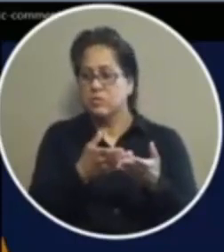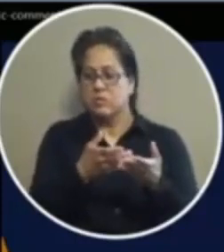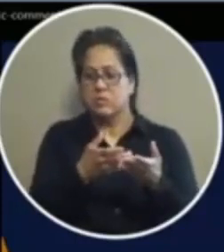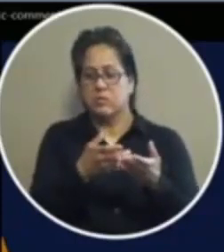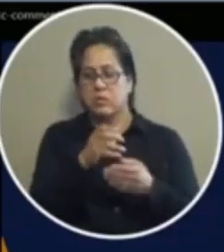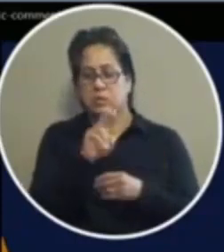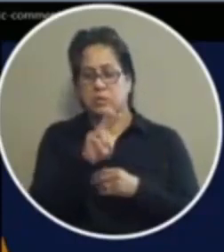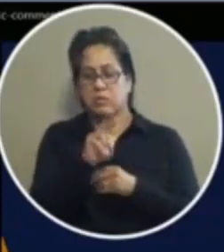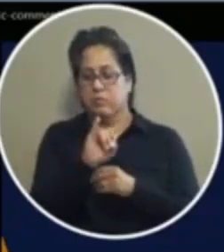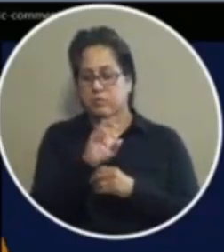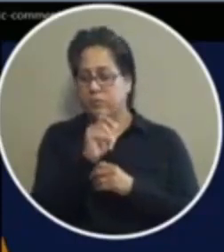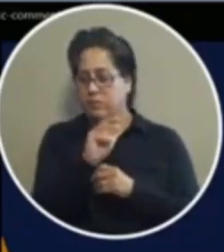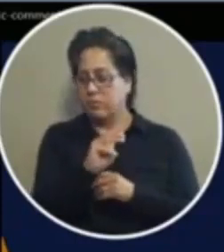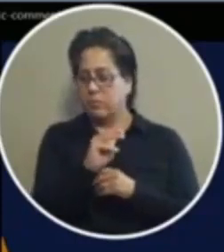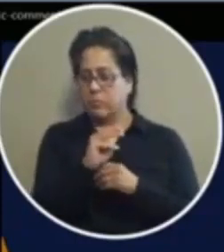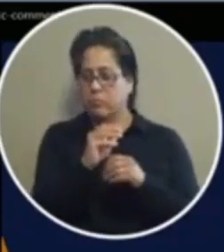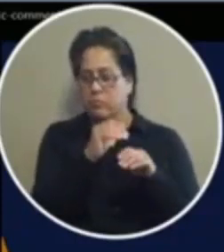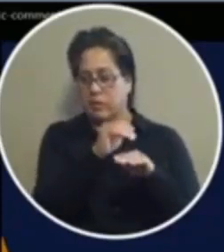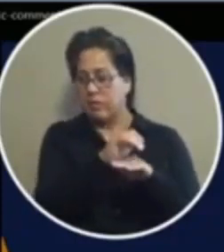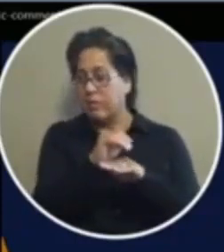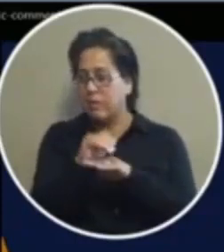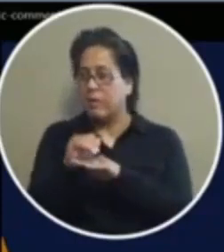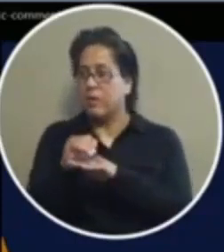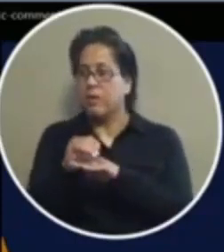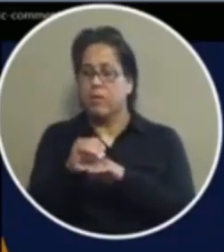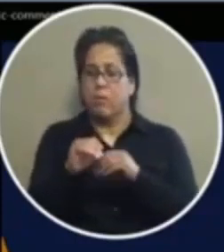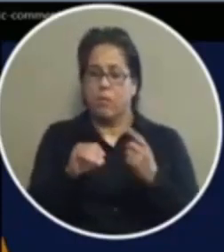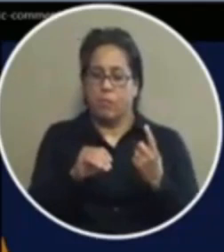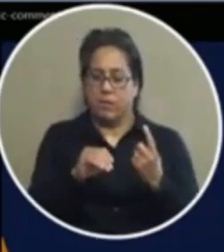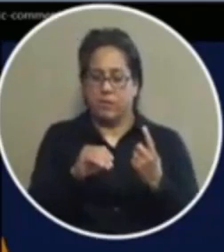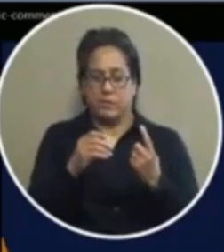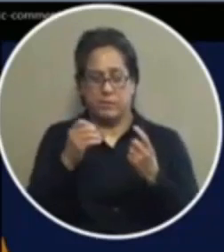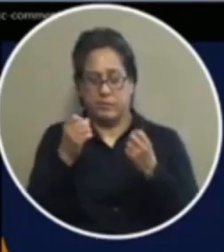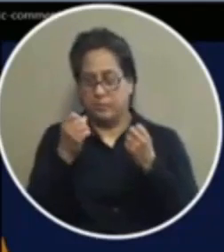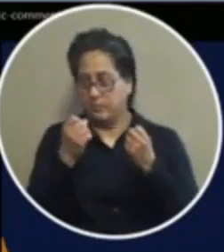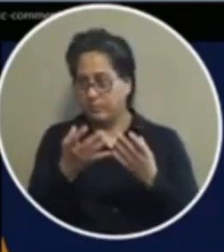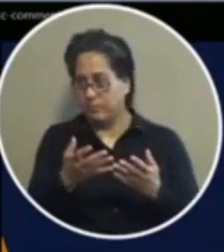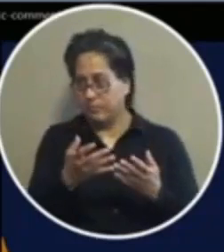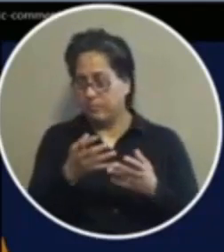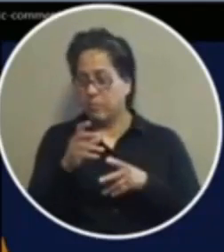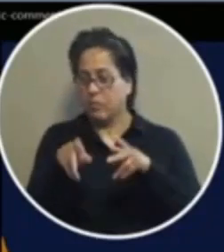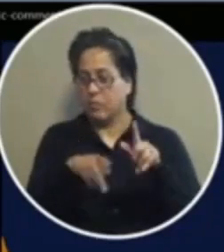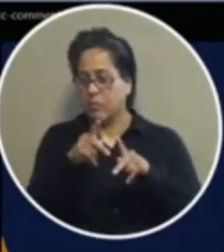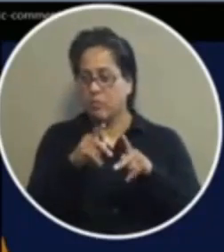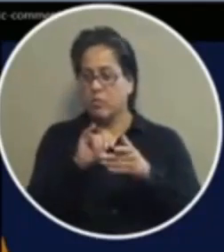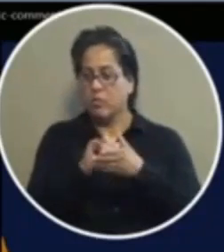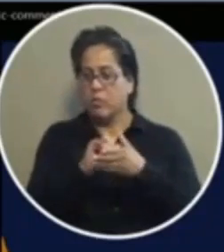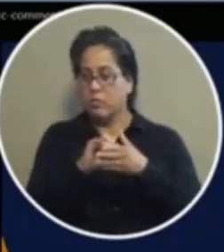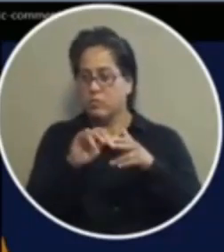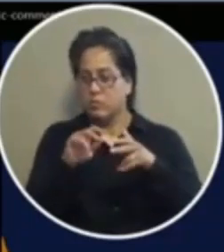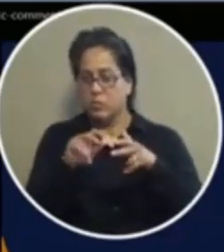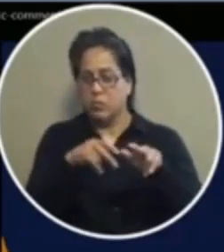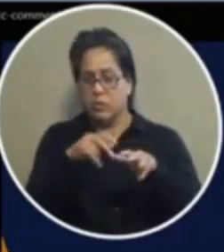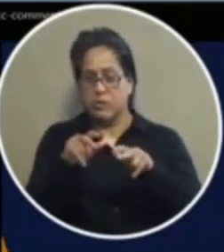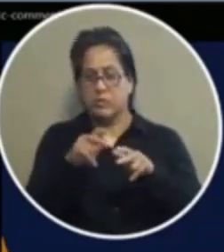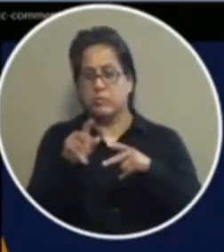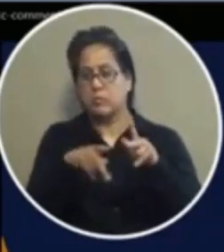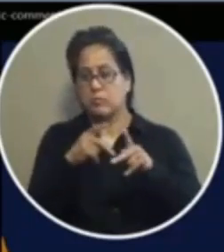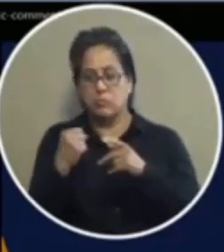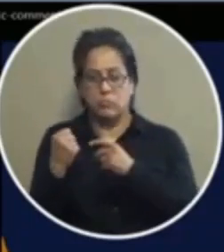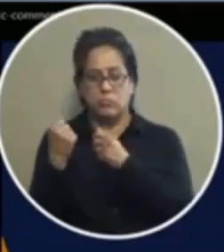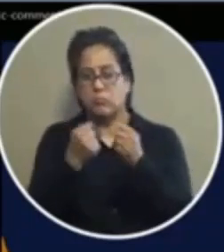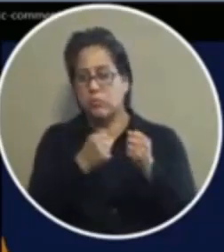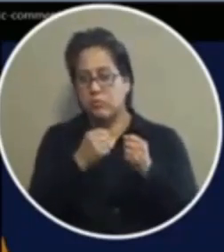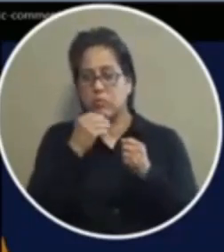every night almost in el paso if not one many of people just walking um people just driving home from